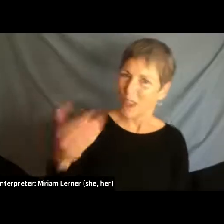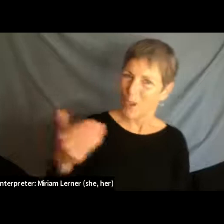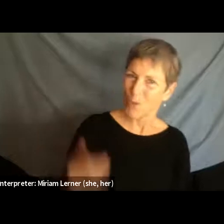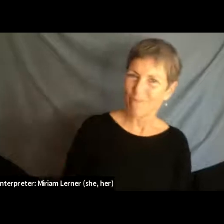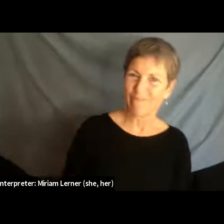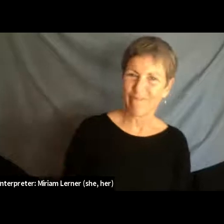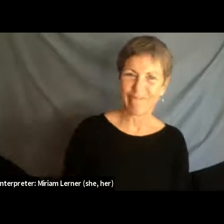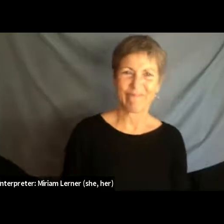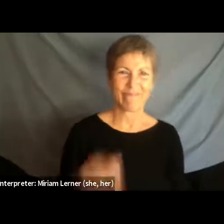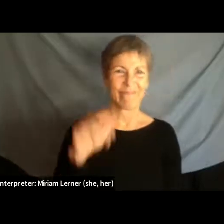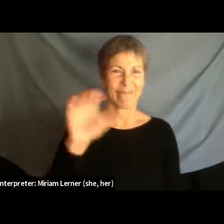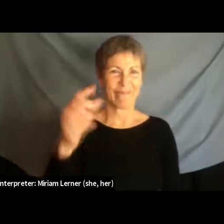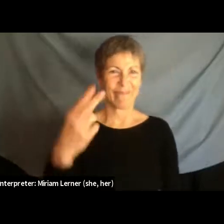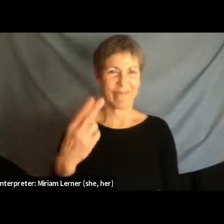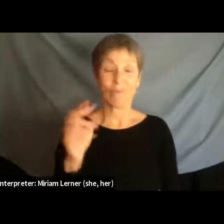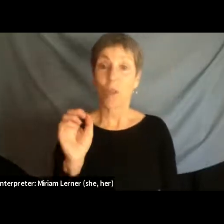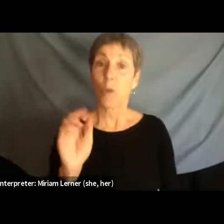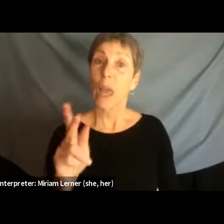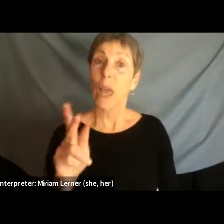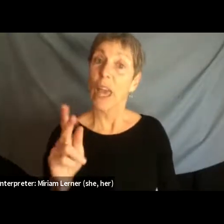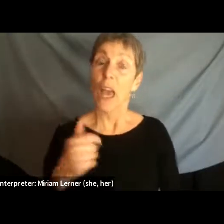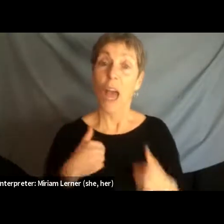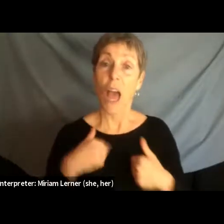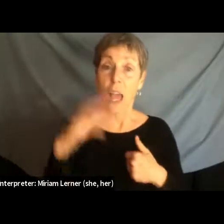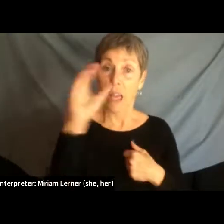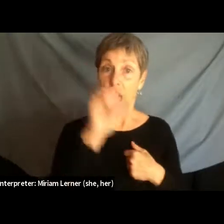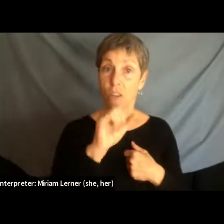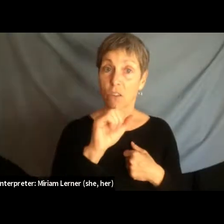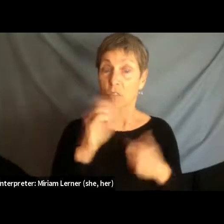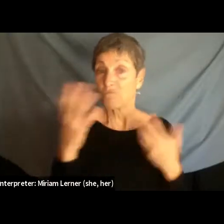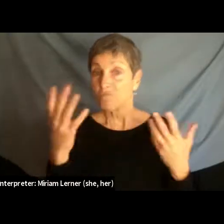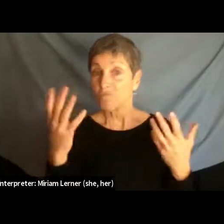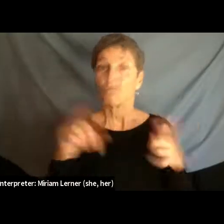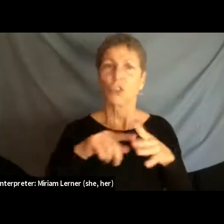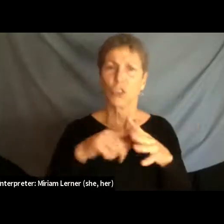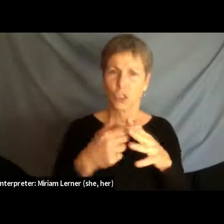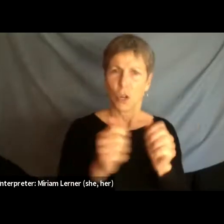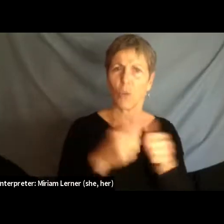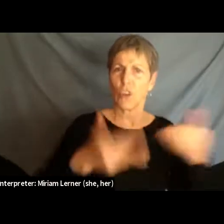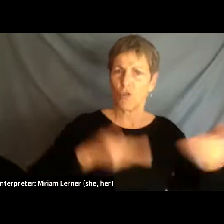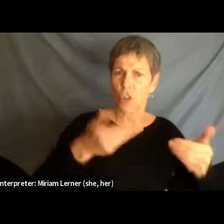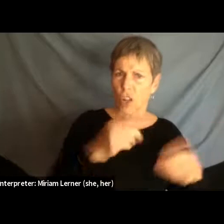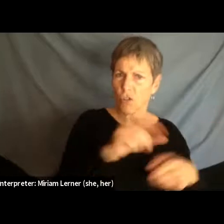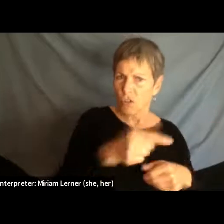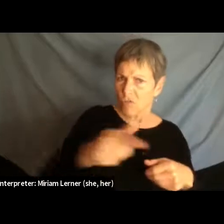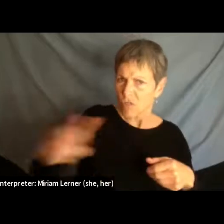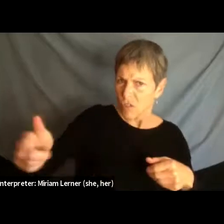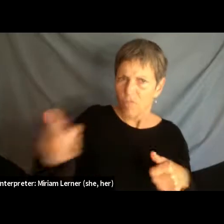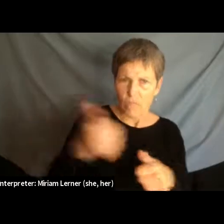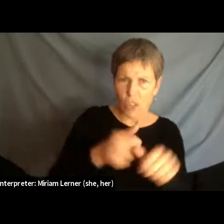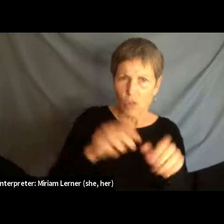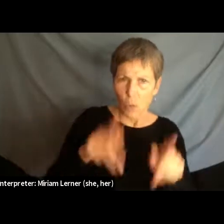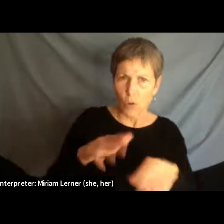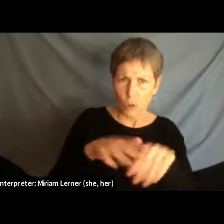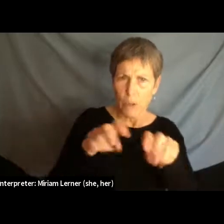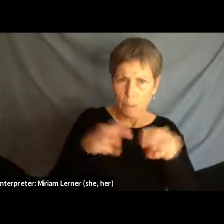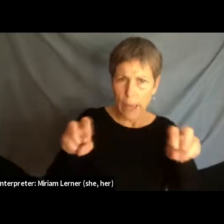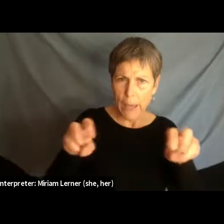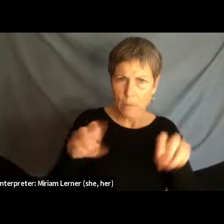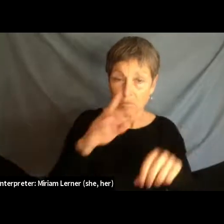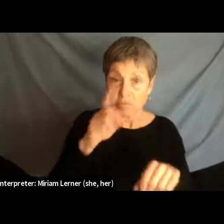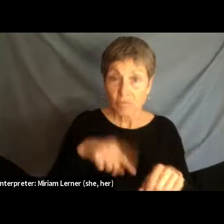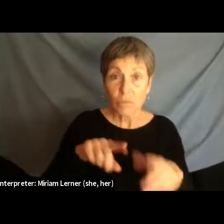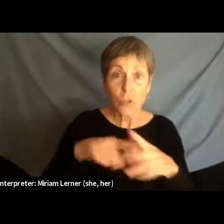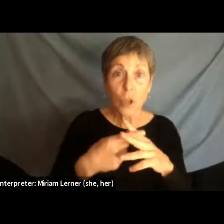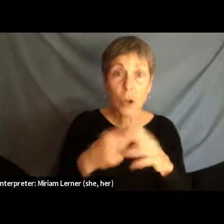Okay, so I guess let's start with some introductions from the panelists themselves. Can we start with